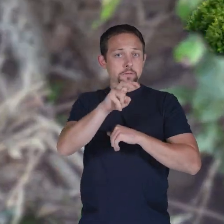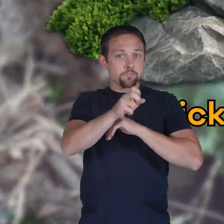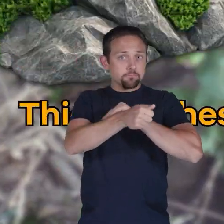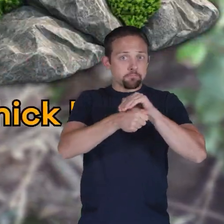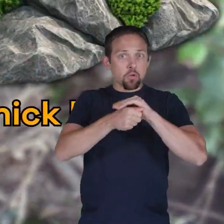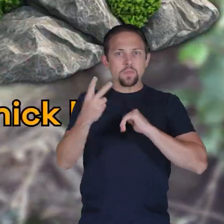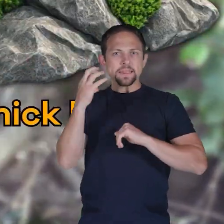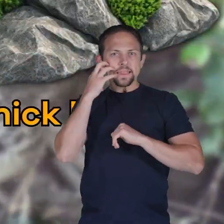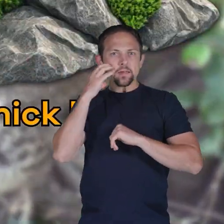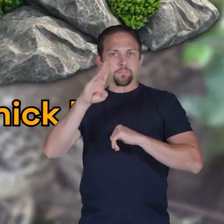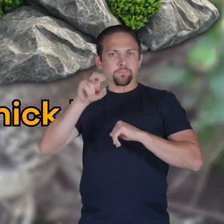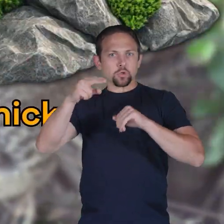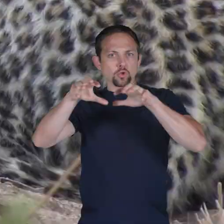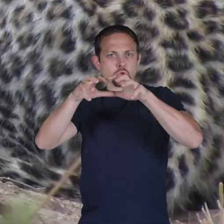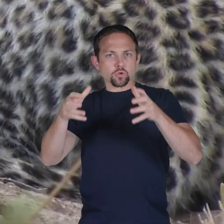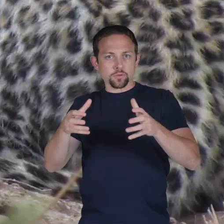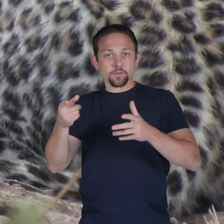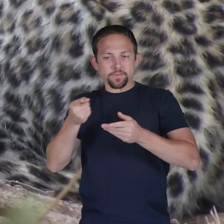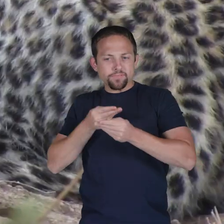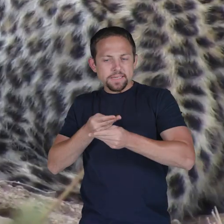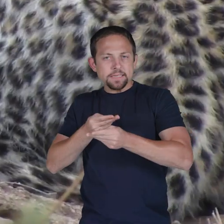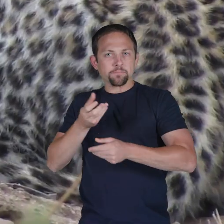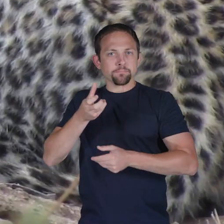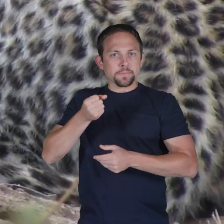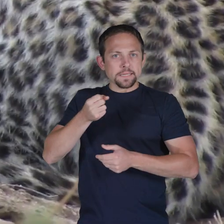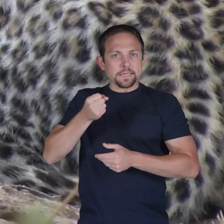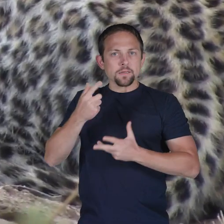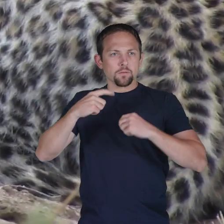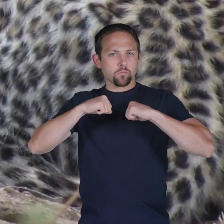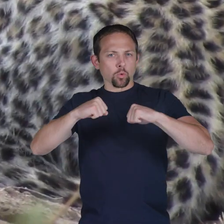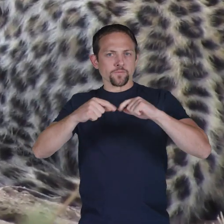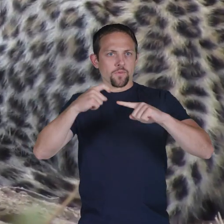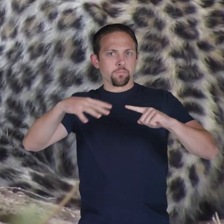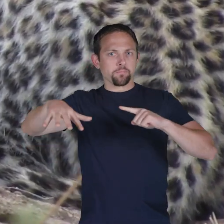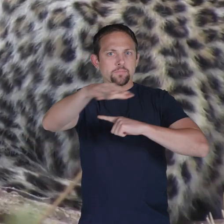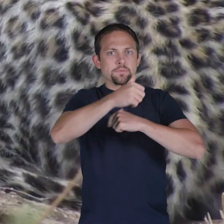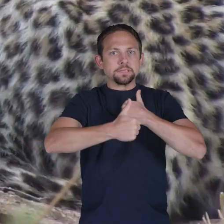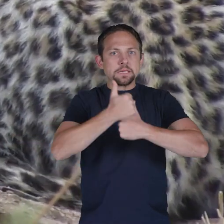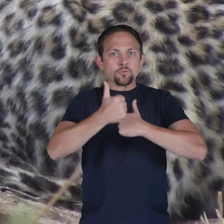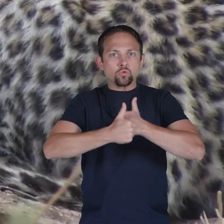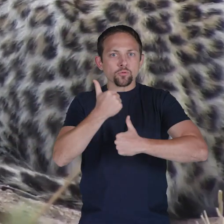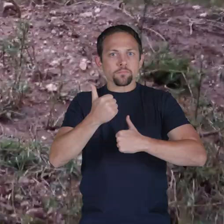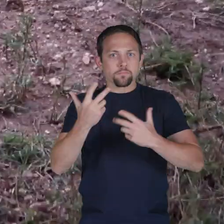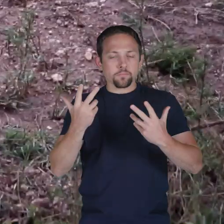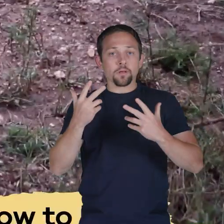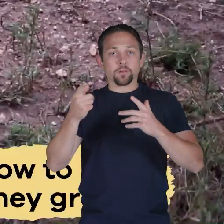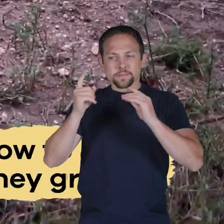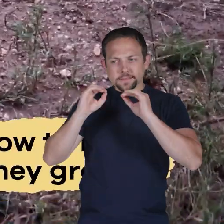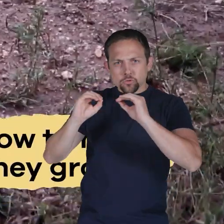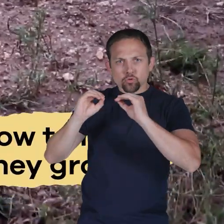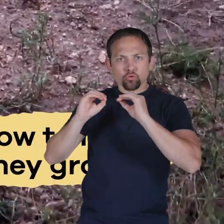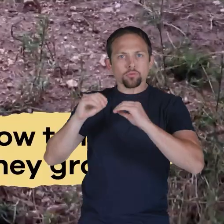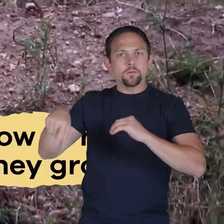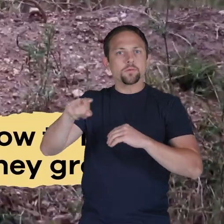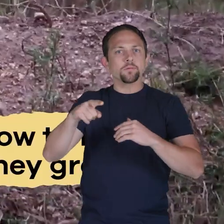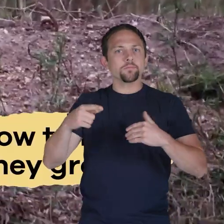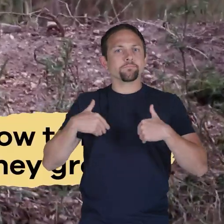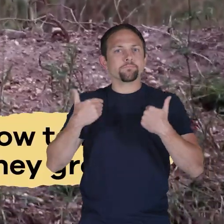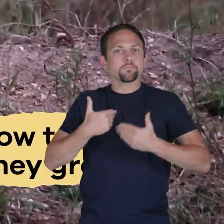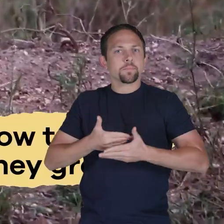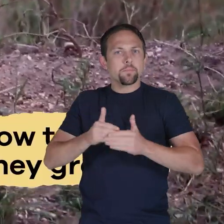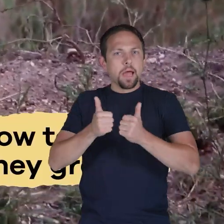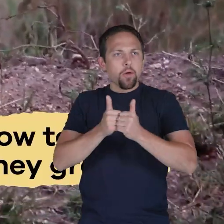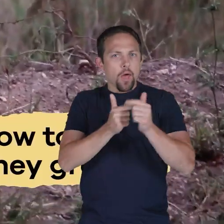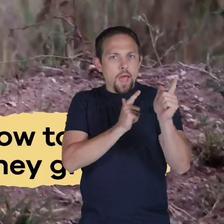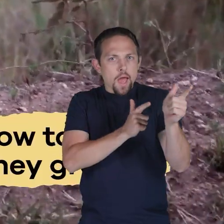cave or thick bushes she feeds them with her milk and protects them from danger then she teaches the little